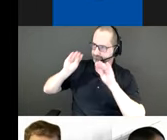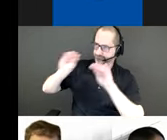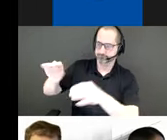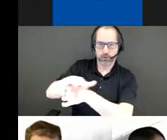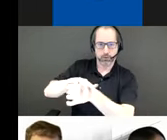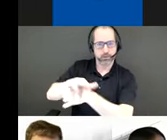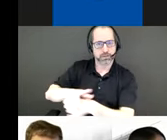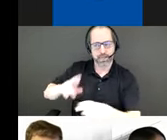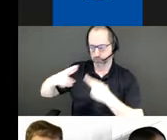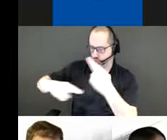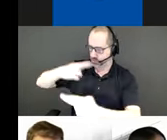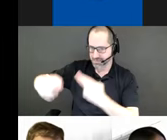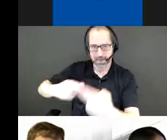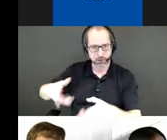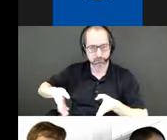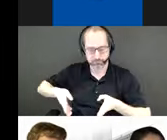recycled paving.